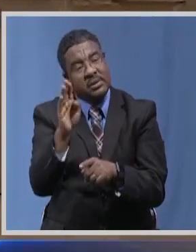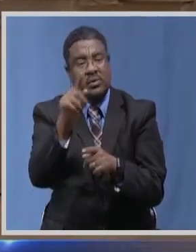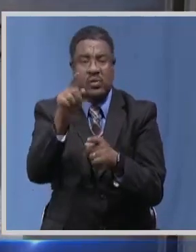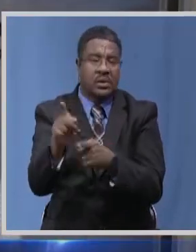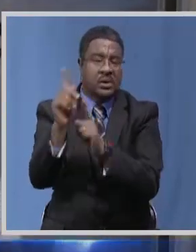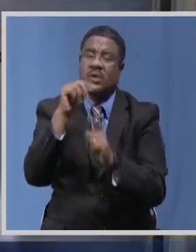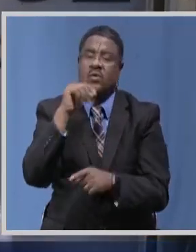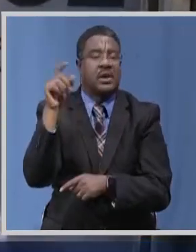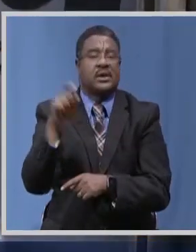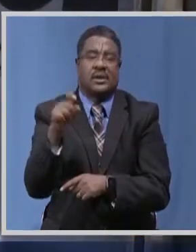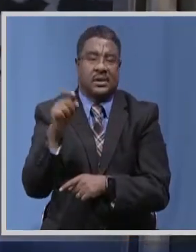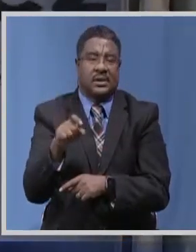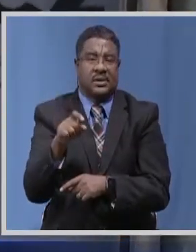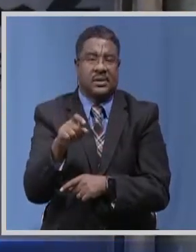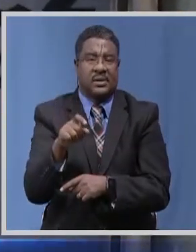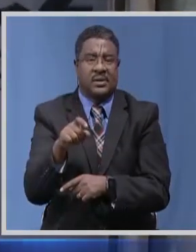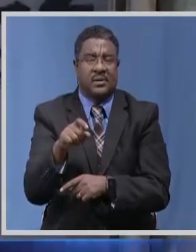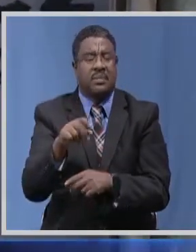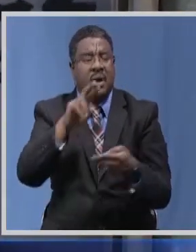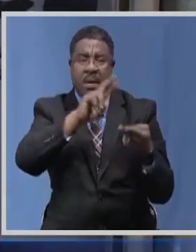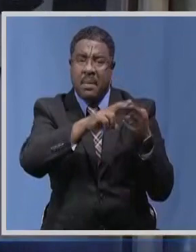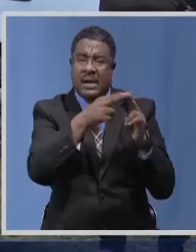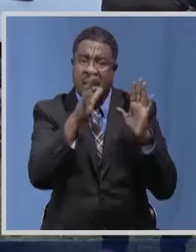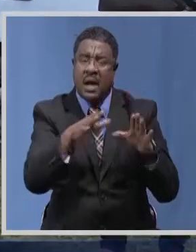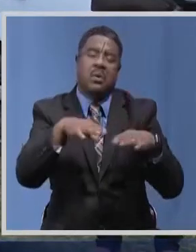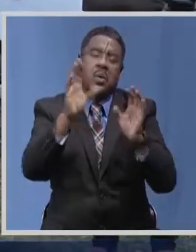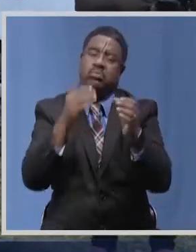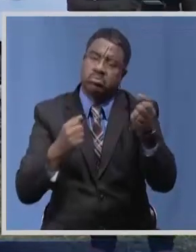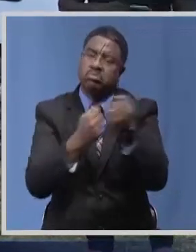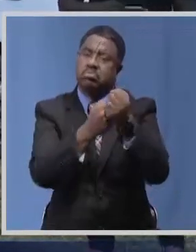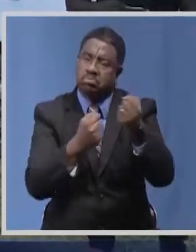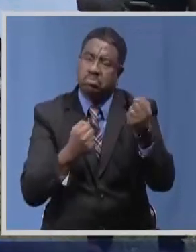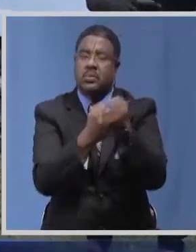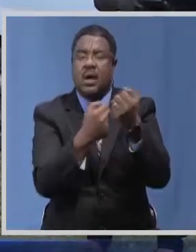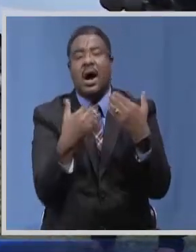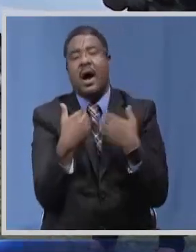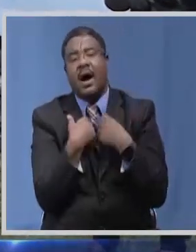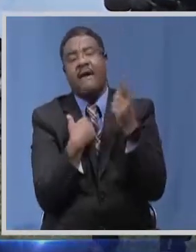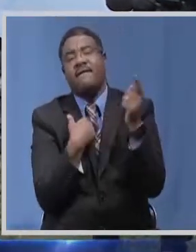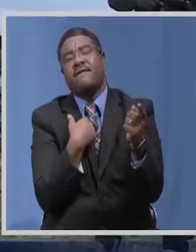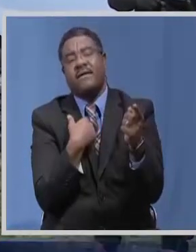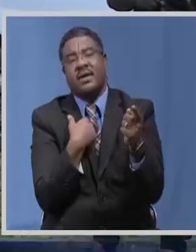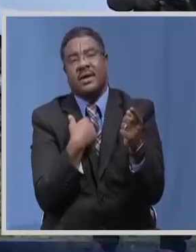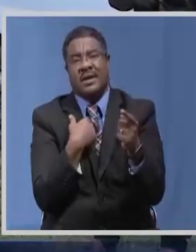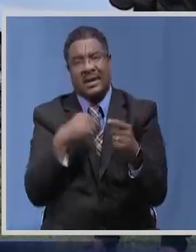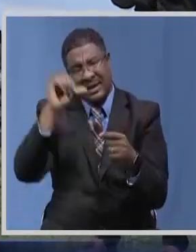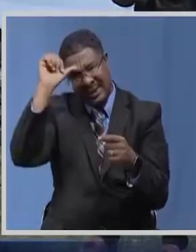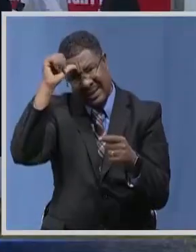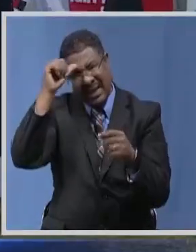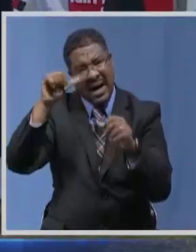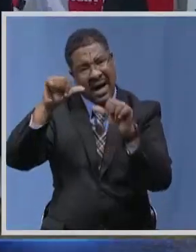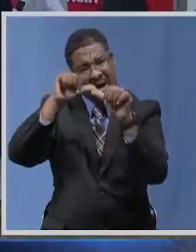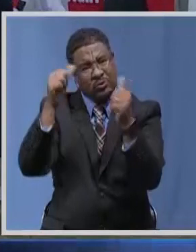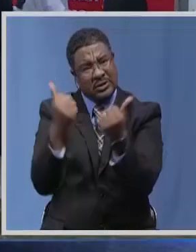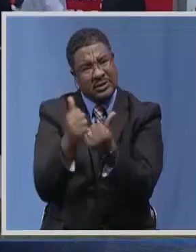virus cooperating partners of continued supplementing government efforts with the all with the friend the Association of Indian community